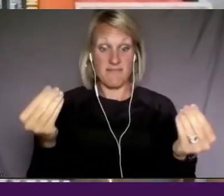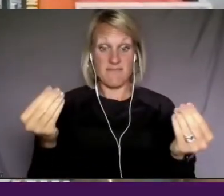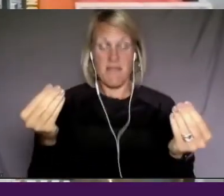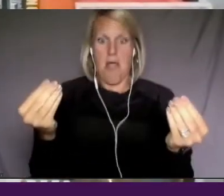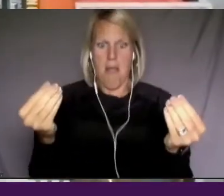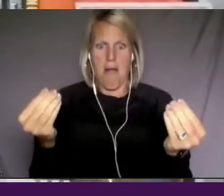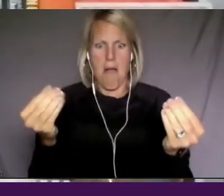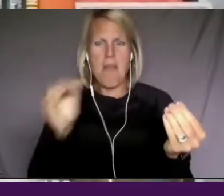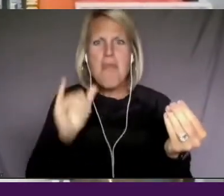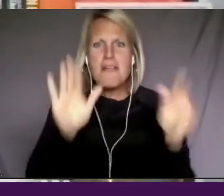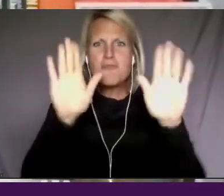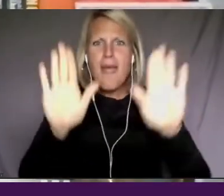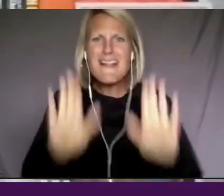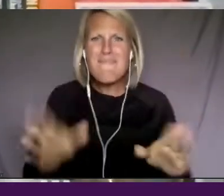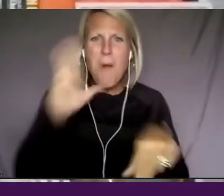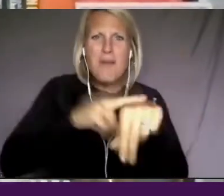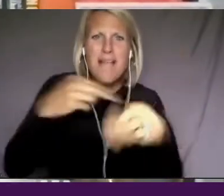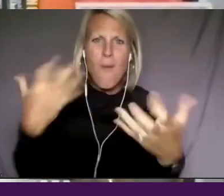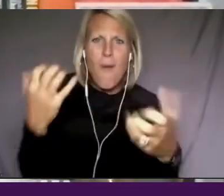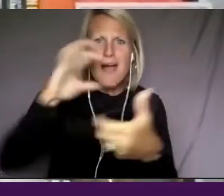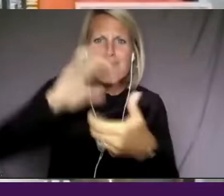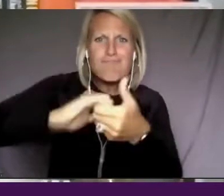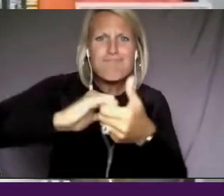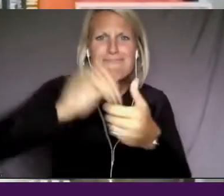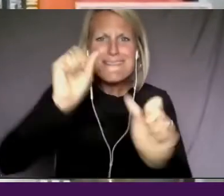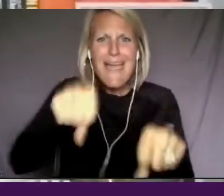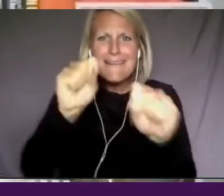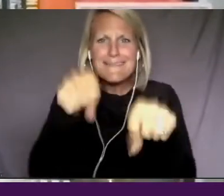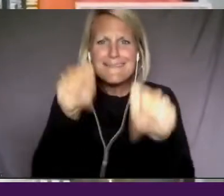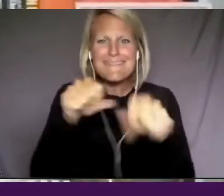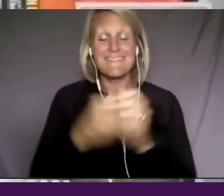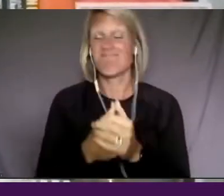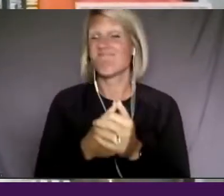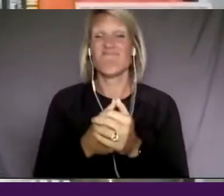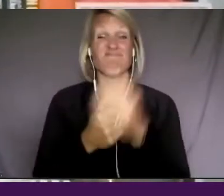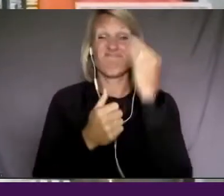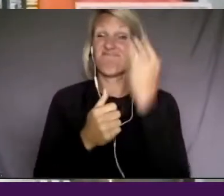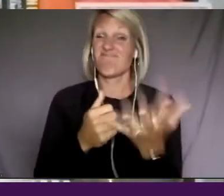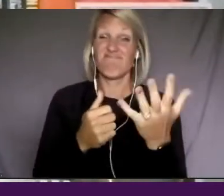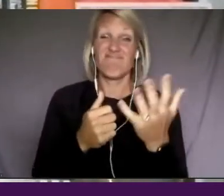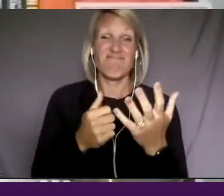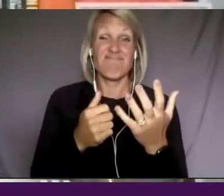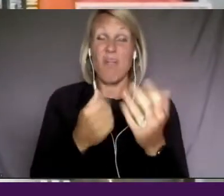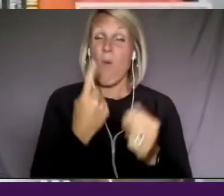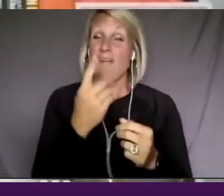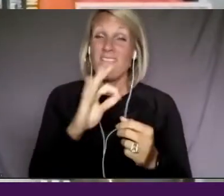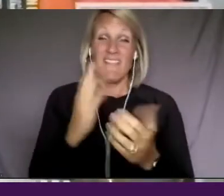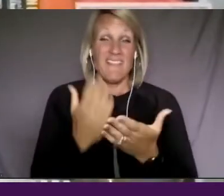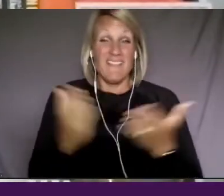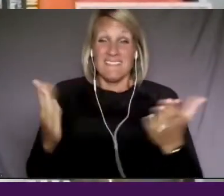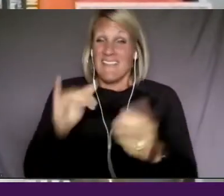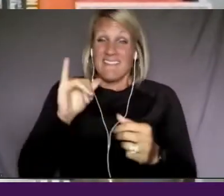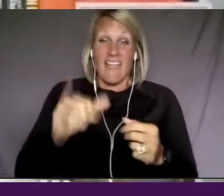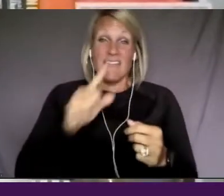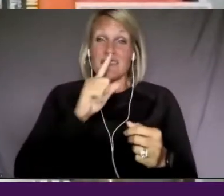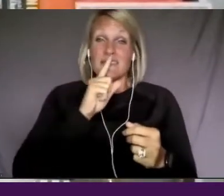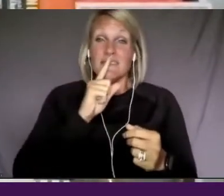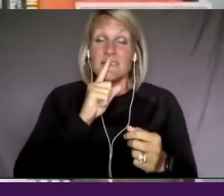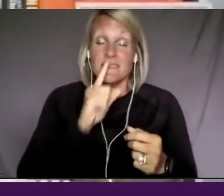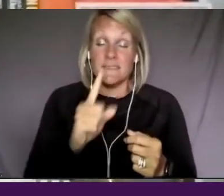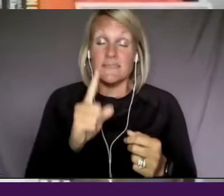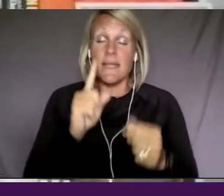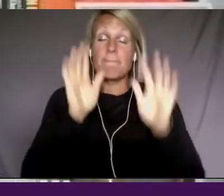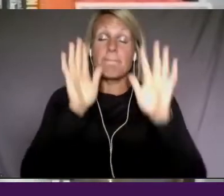winner. Of course I want to do it. And, and, I have to say that one of the things that's, that's so amazing about